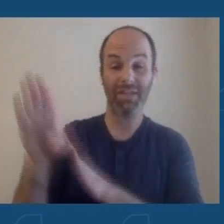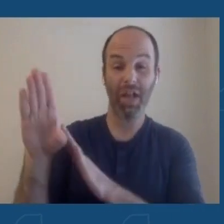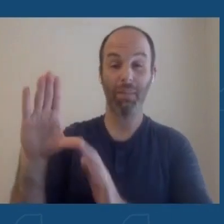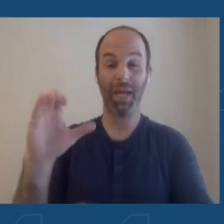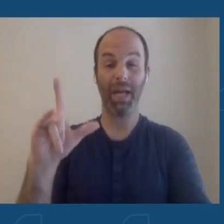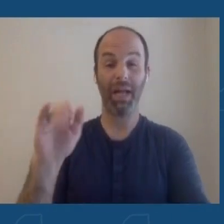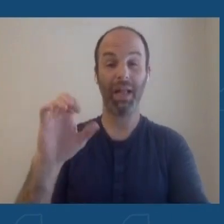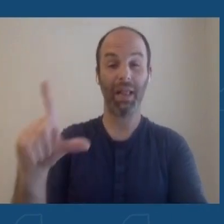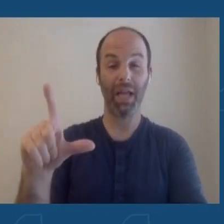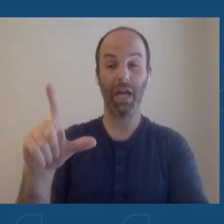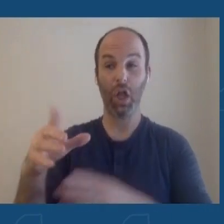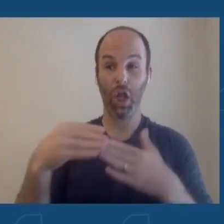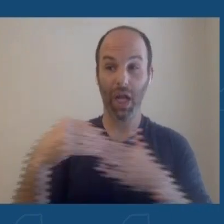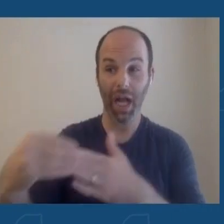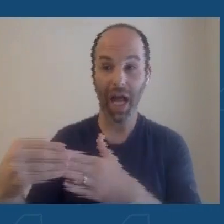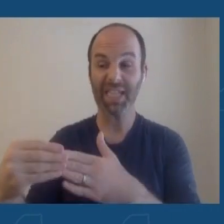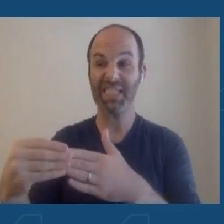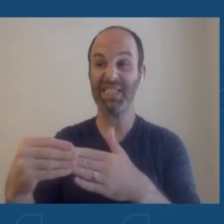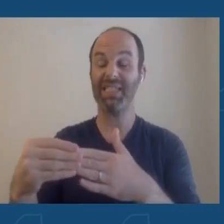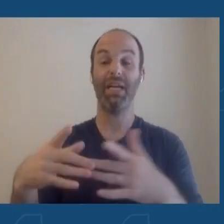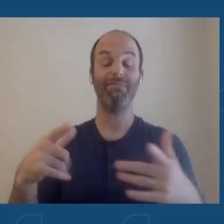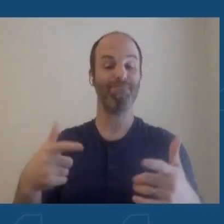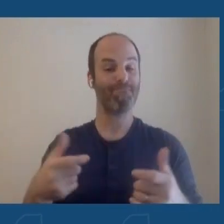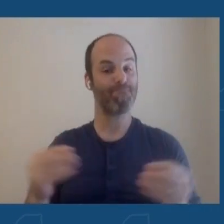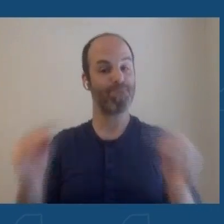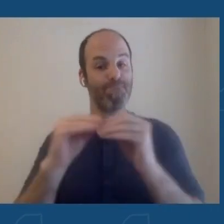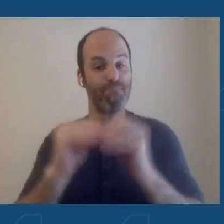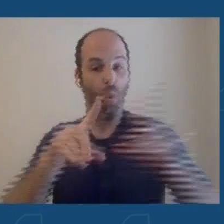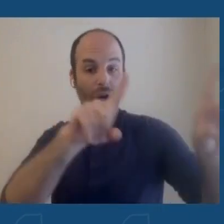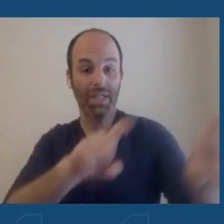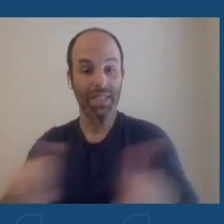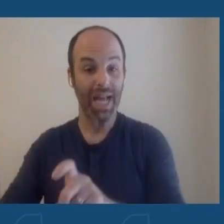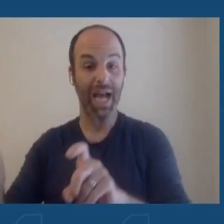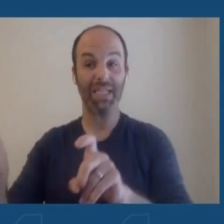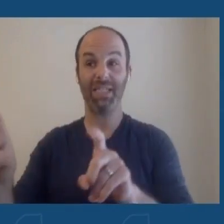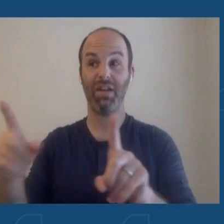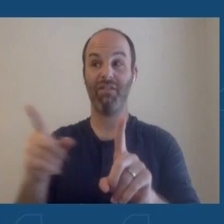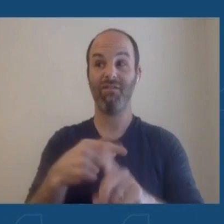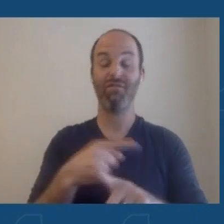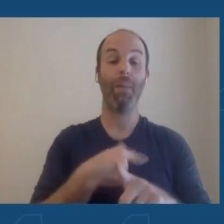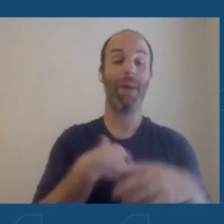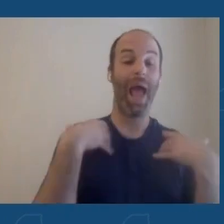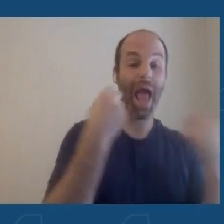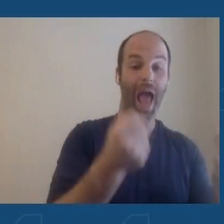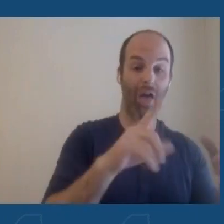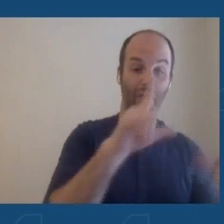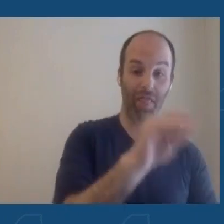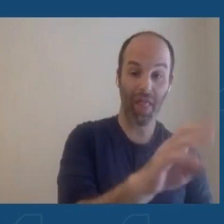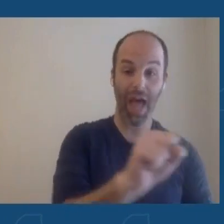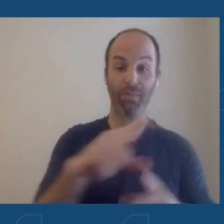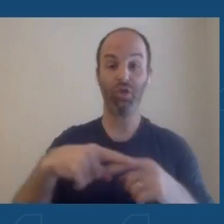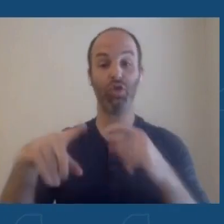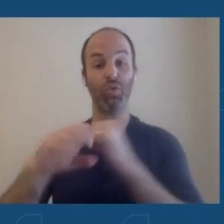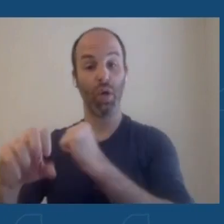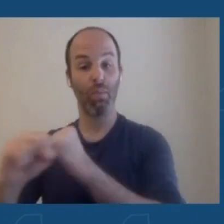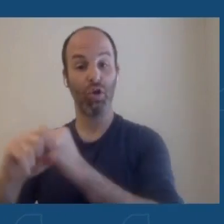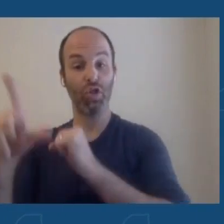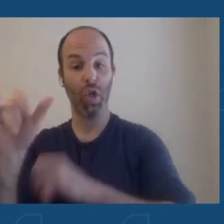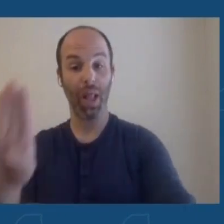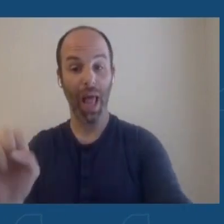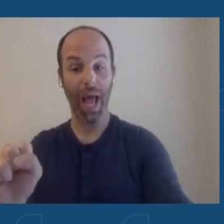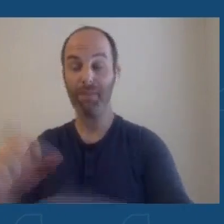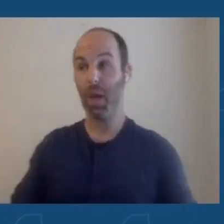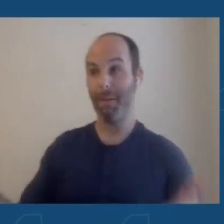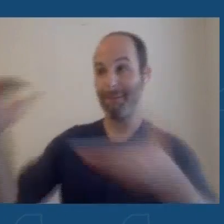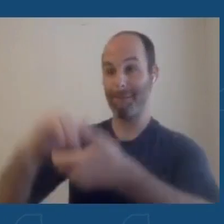test capacity, initially from our public health labs, now to commercial labs, partnering with the federal government, as the governor